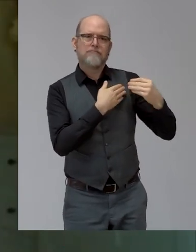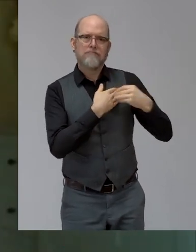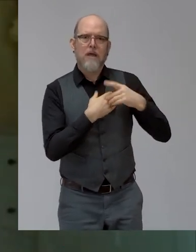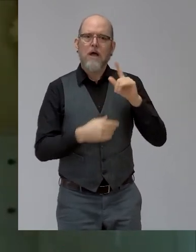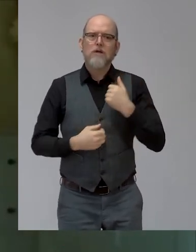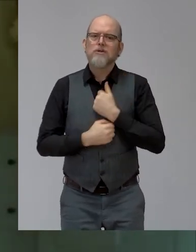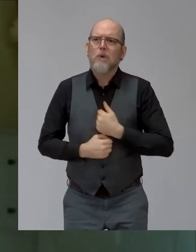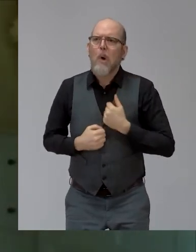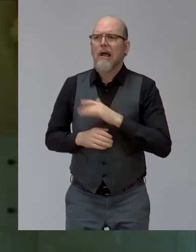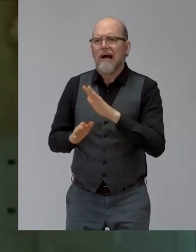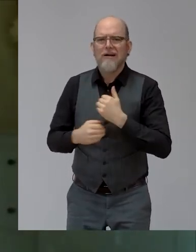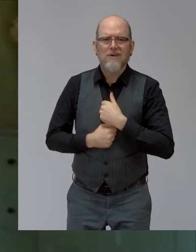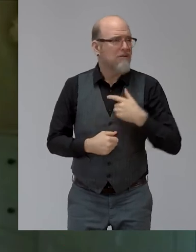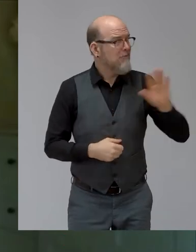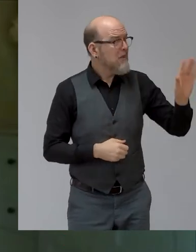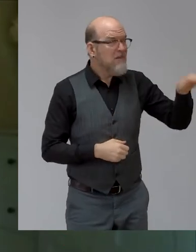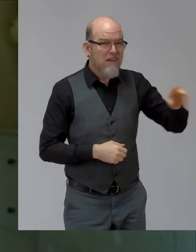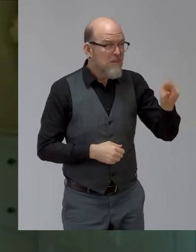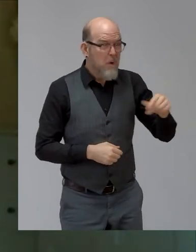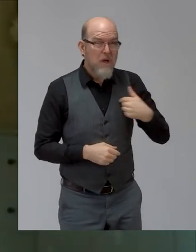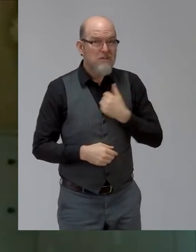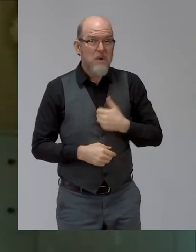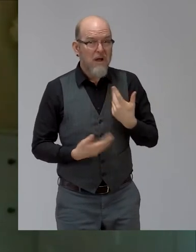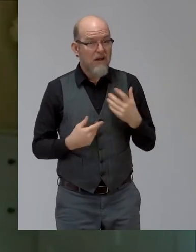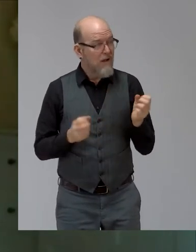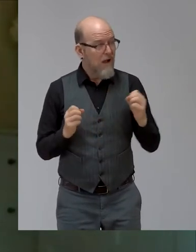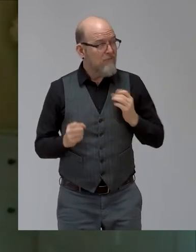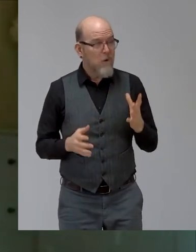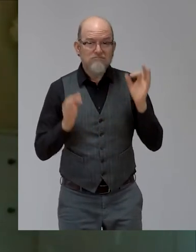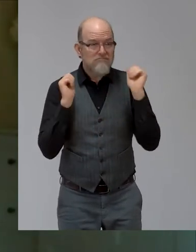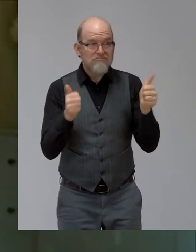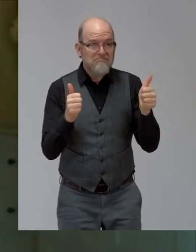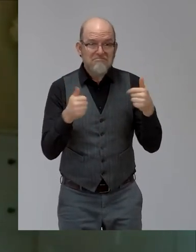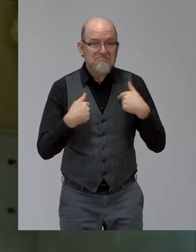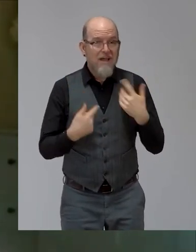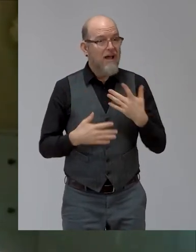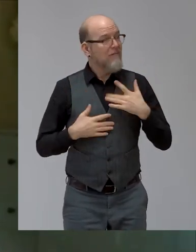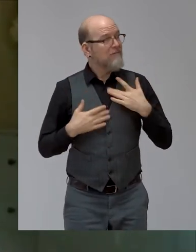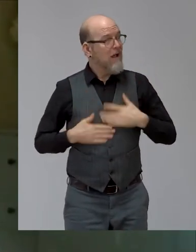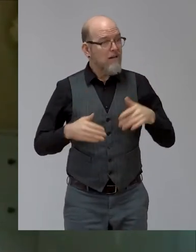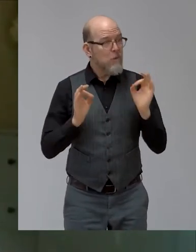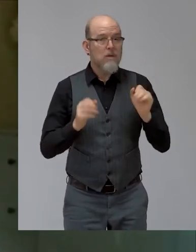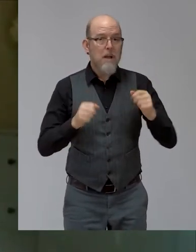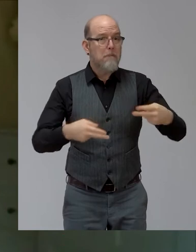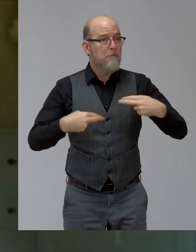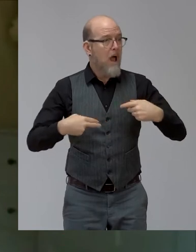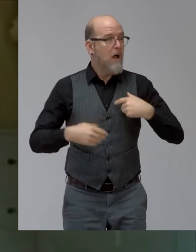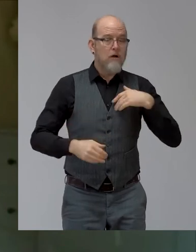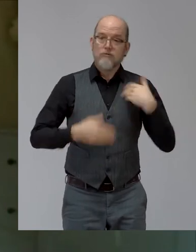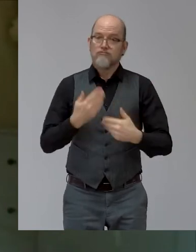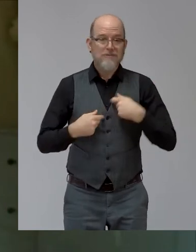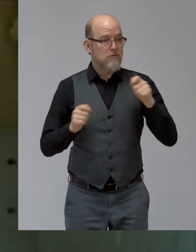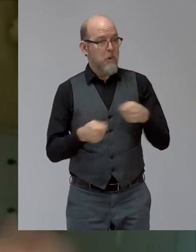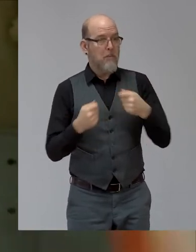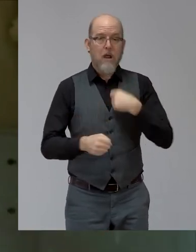sorry for me. I'm fine. You know, I'm going to recover. I'm going to be strong and, you I'll be back at work and everything. And